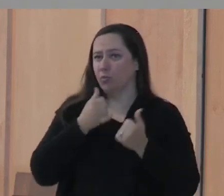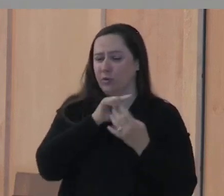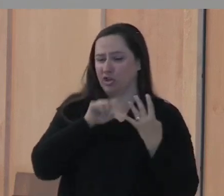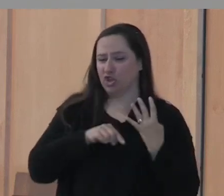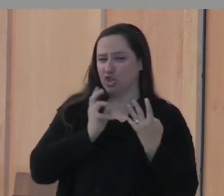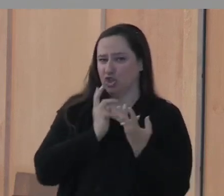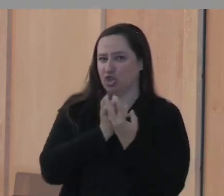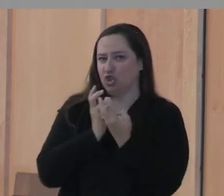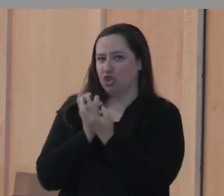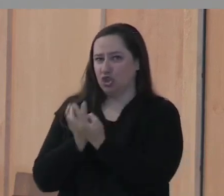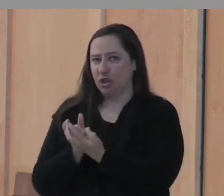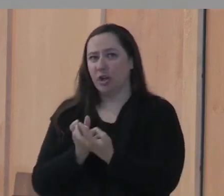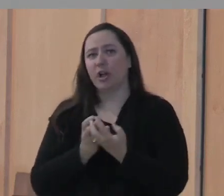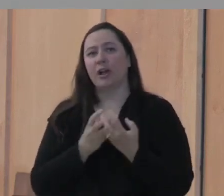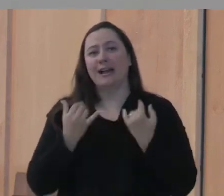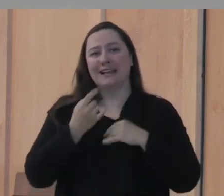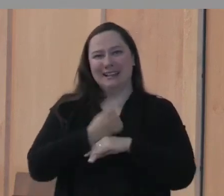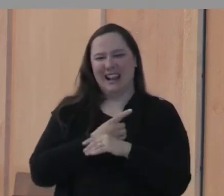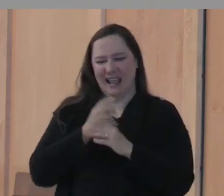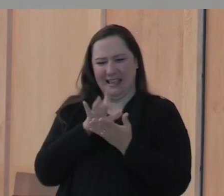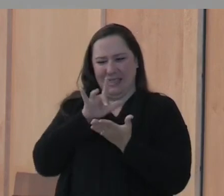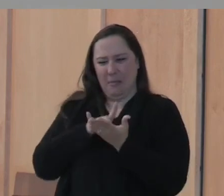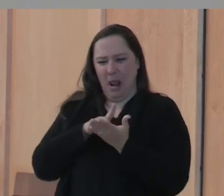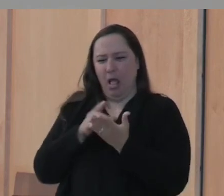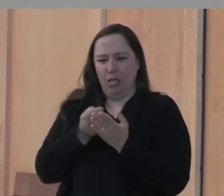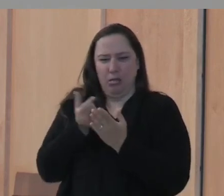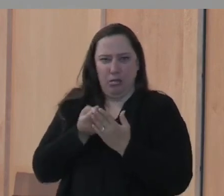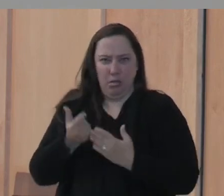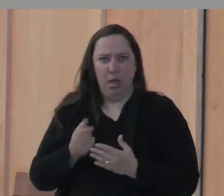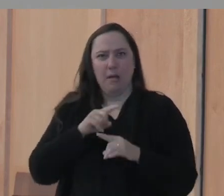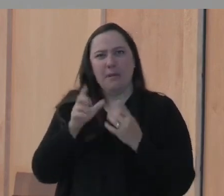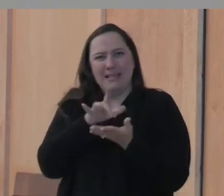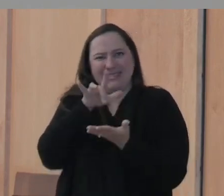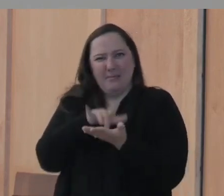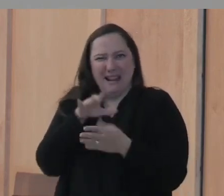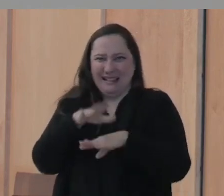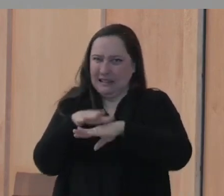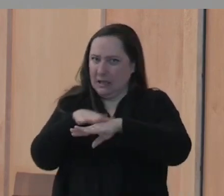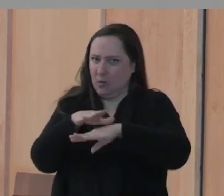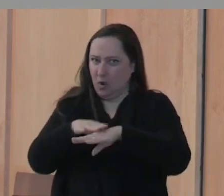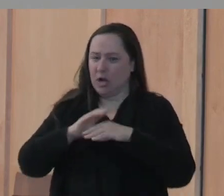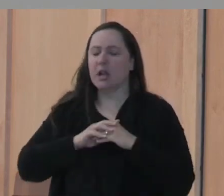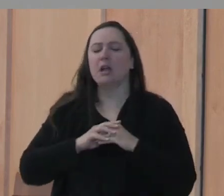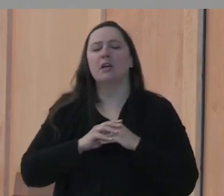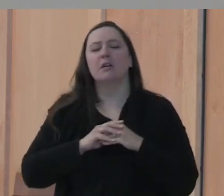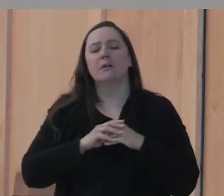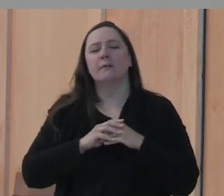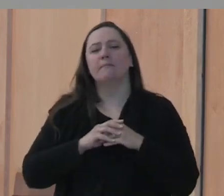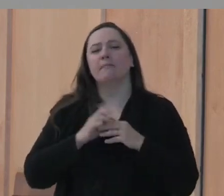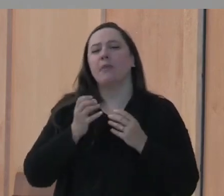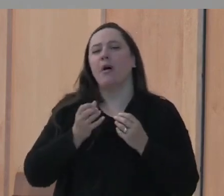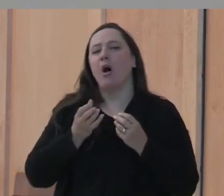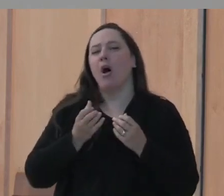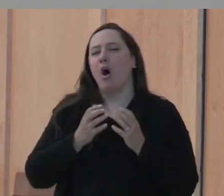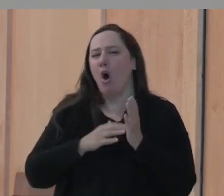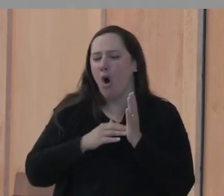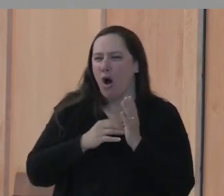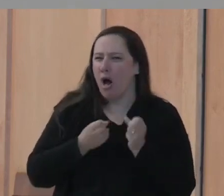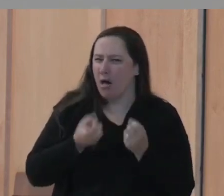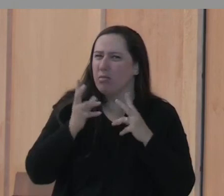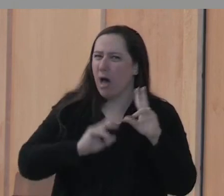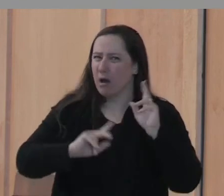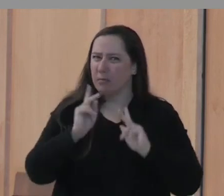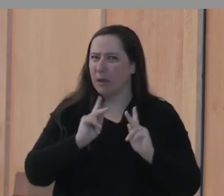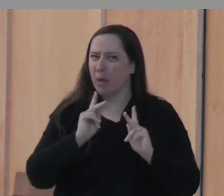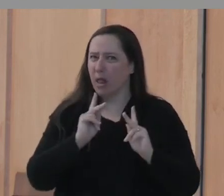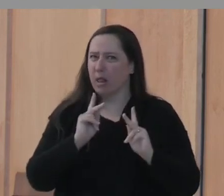The reading today cut out the verses in the middle, but in the middle is a warning from Jesus that there are an awful lot of people who think they see and hear